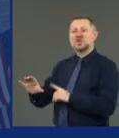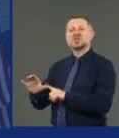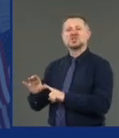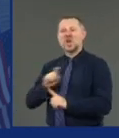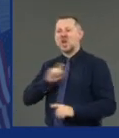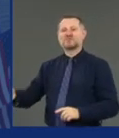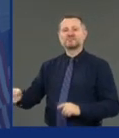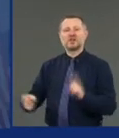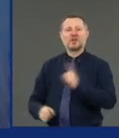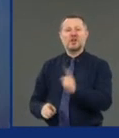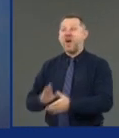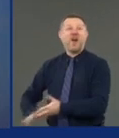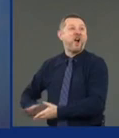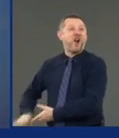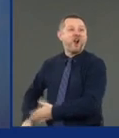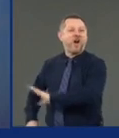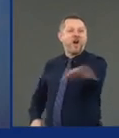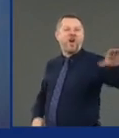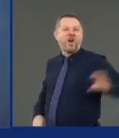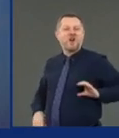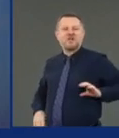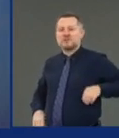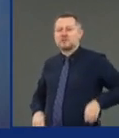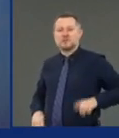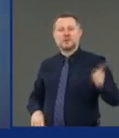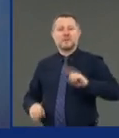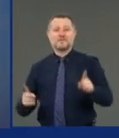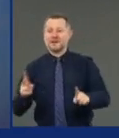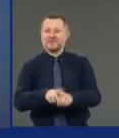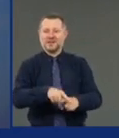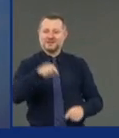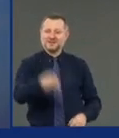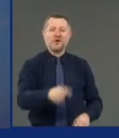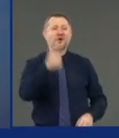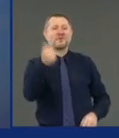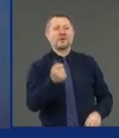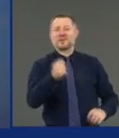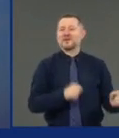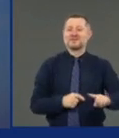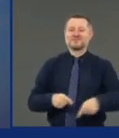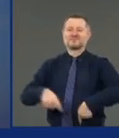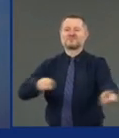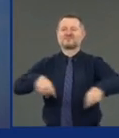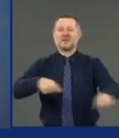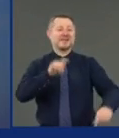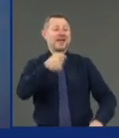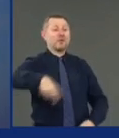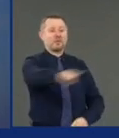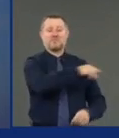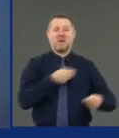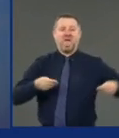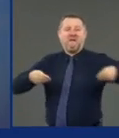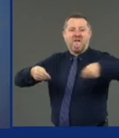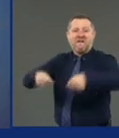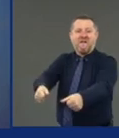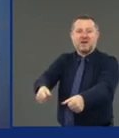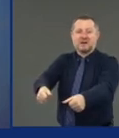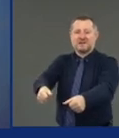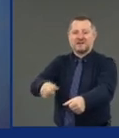for by the taxpayers. Don't do that again. And if you want to be smart, we know